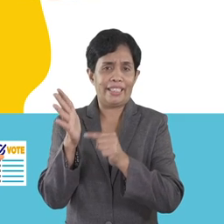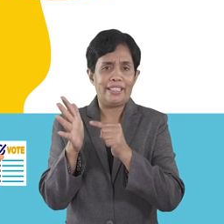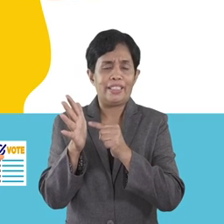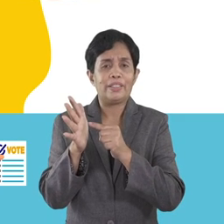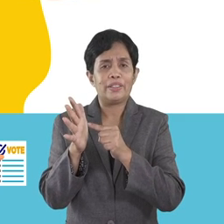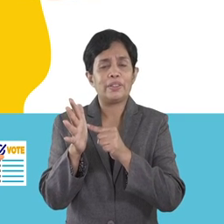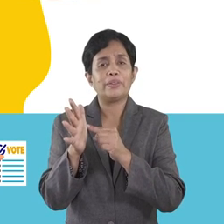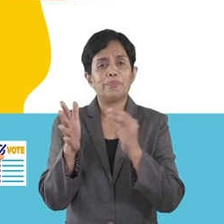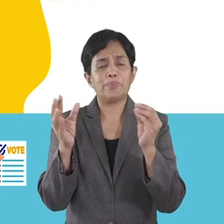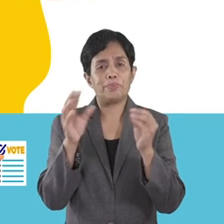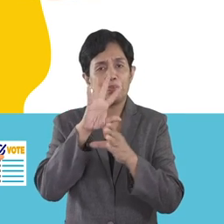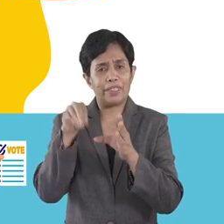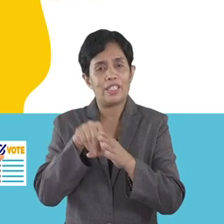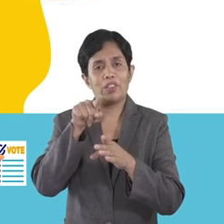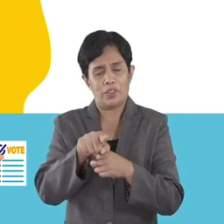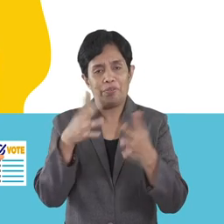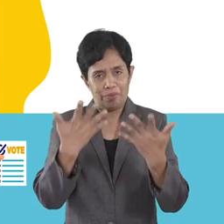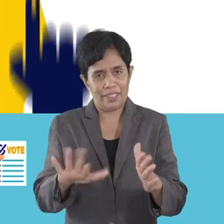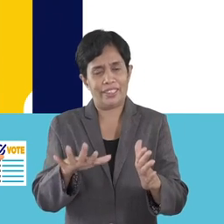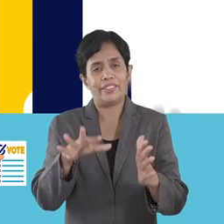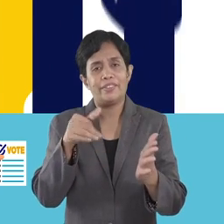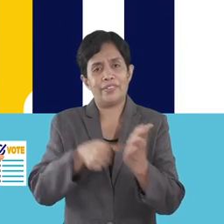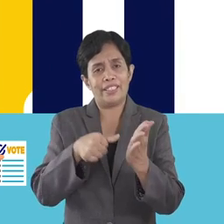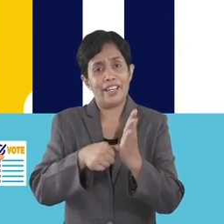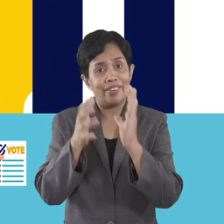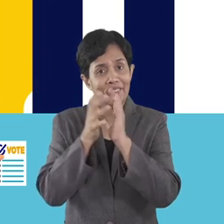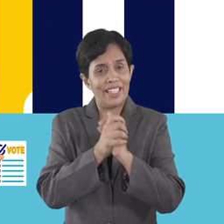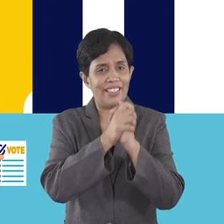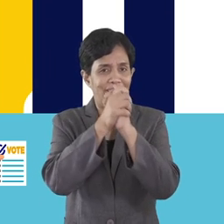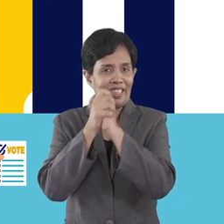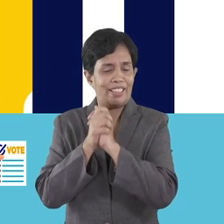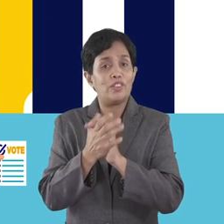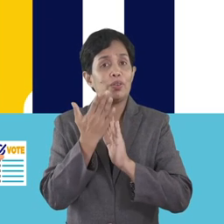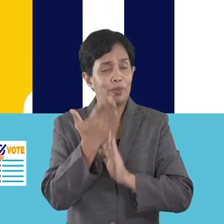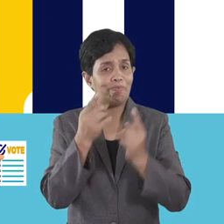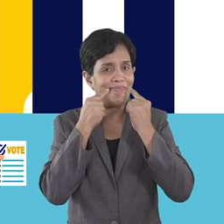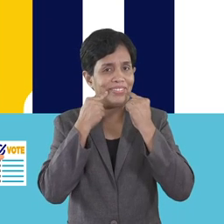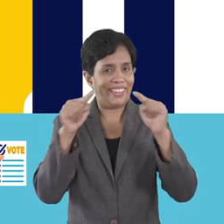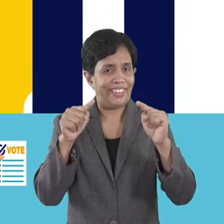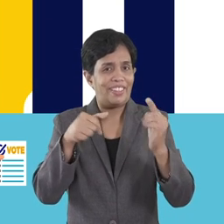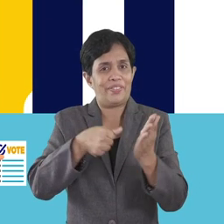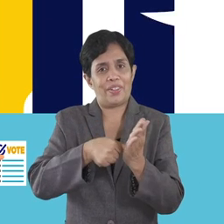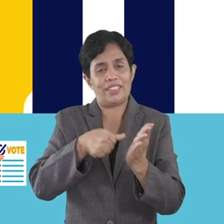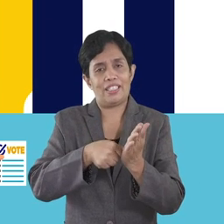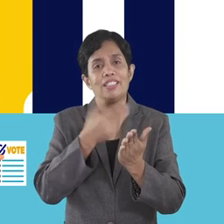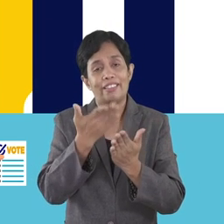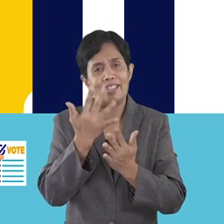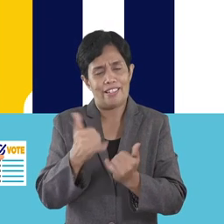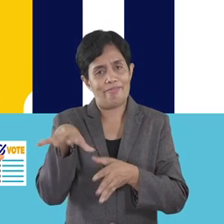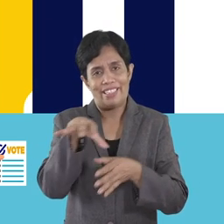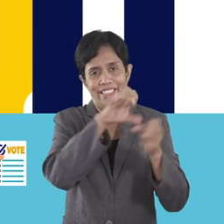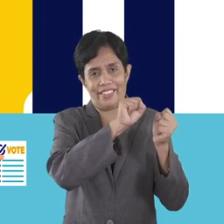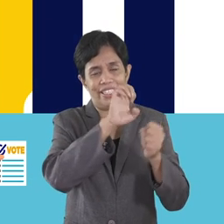to indicate that you've already voted. Congratulations! You have successfully voted! You may now